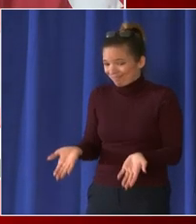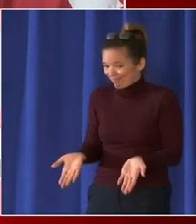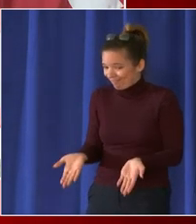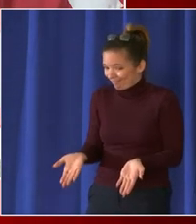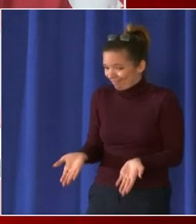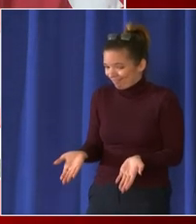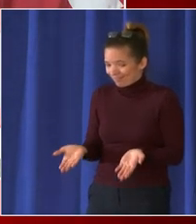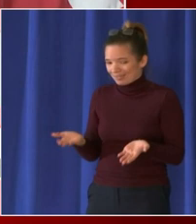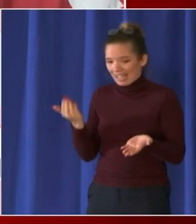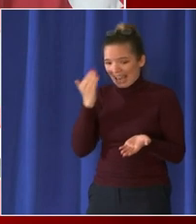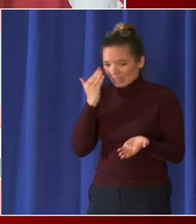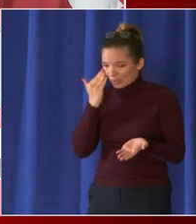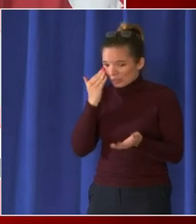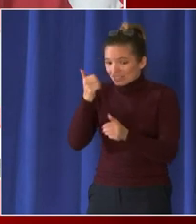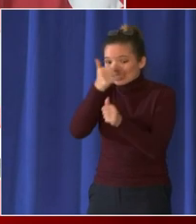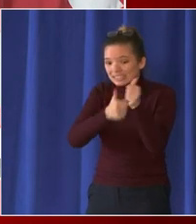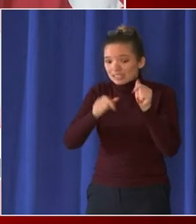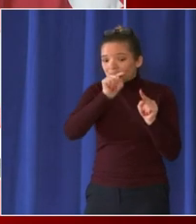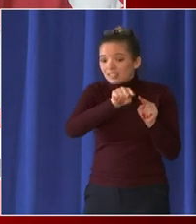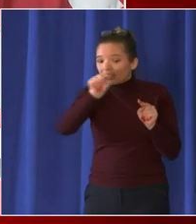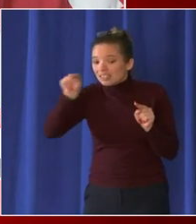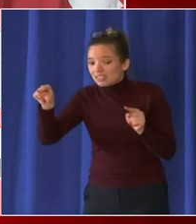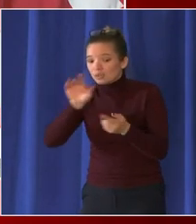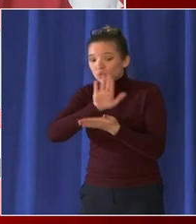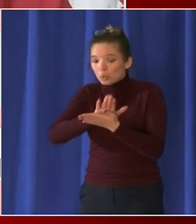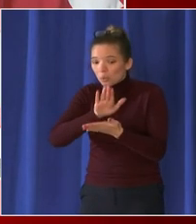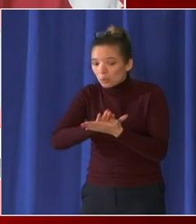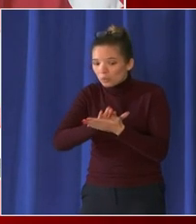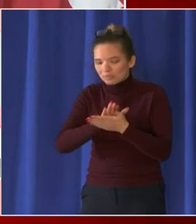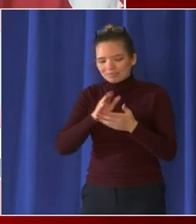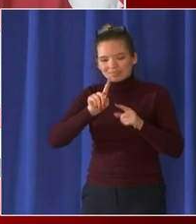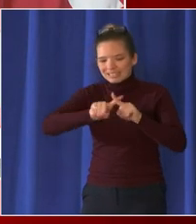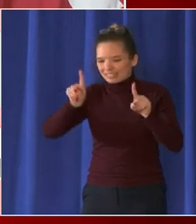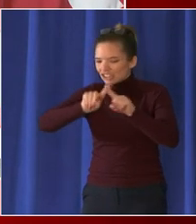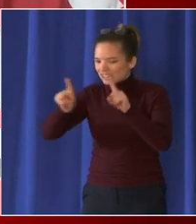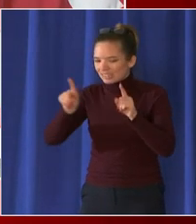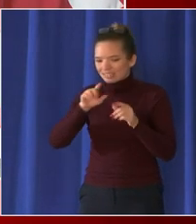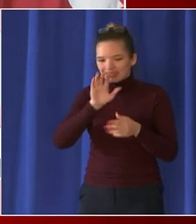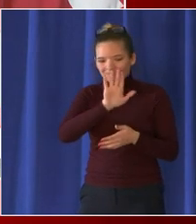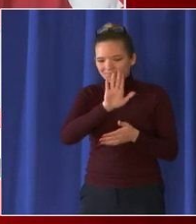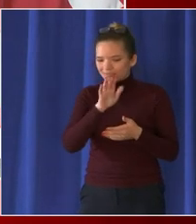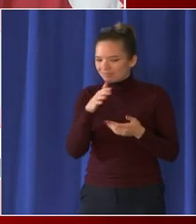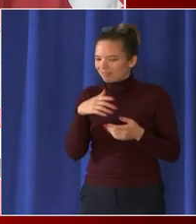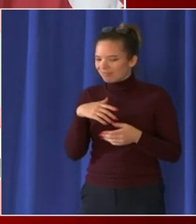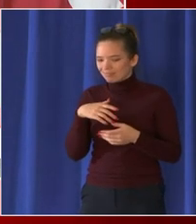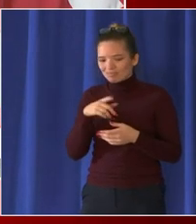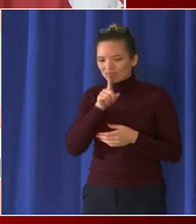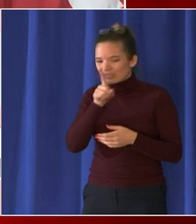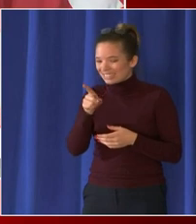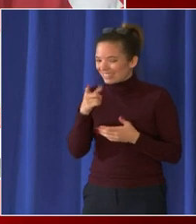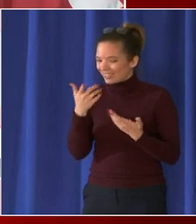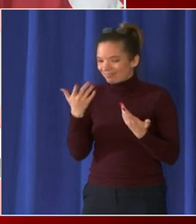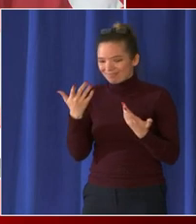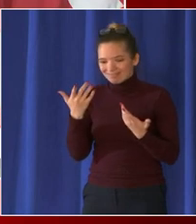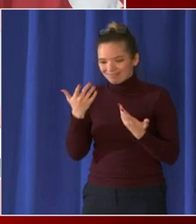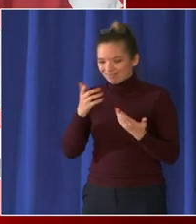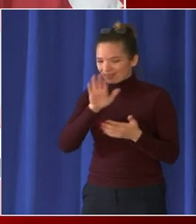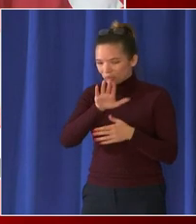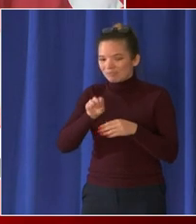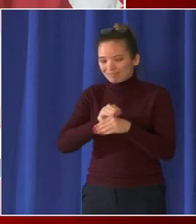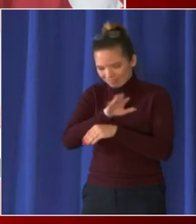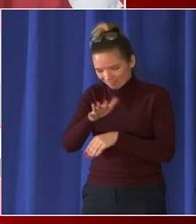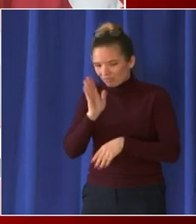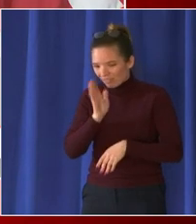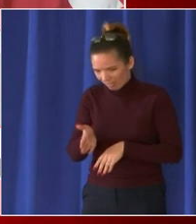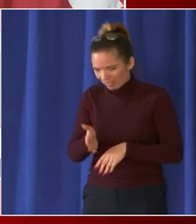depending on their program and depending on who was impacted and then i have a completely off topic question for chief